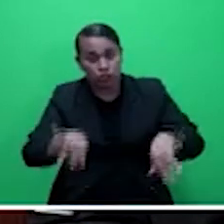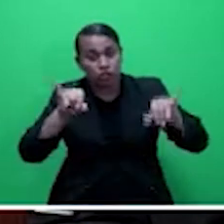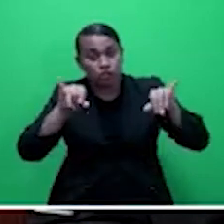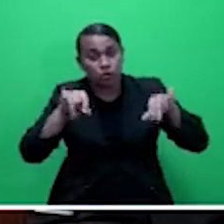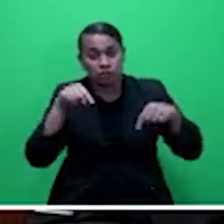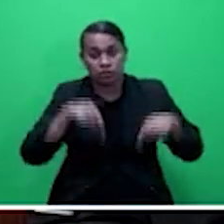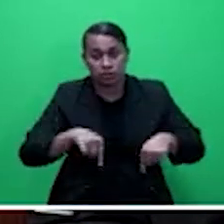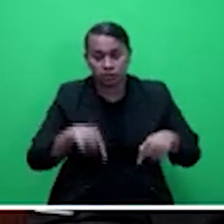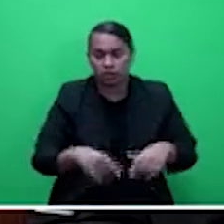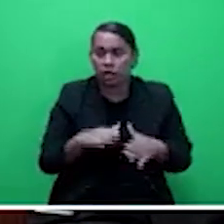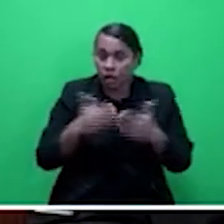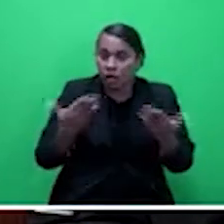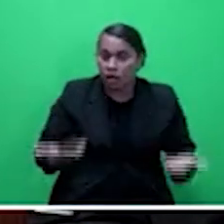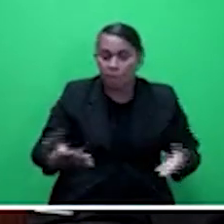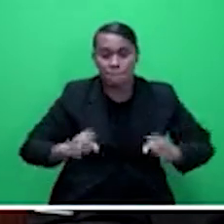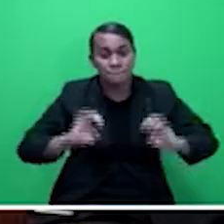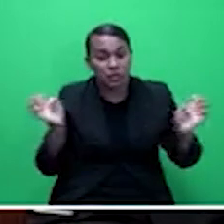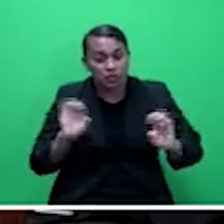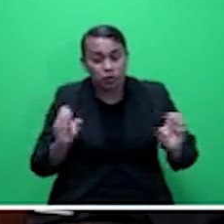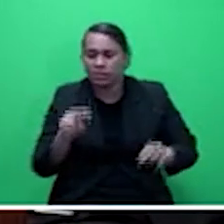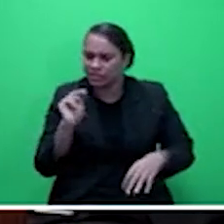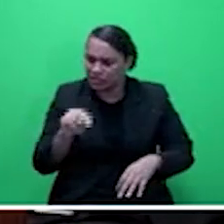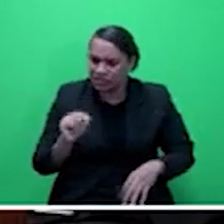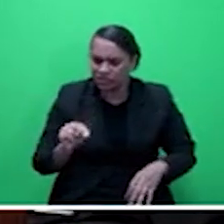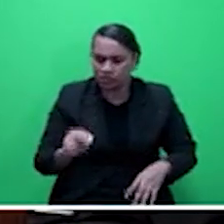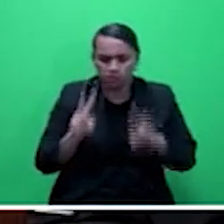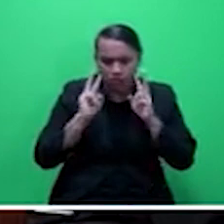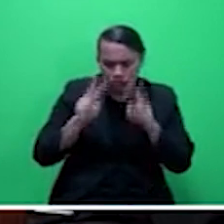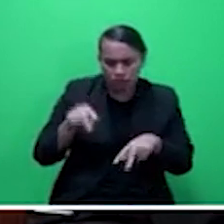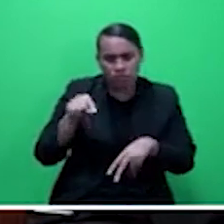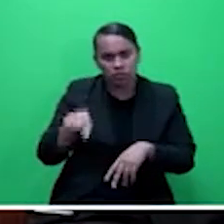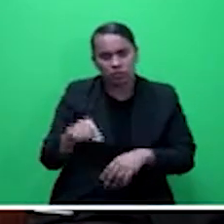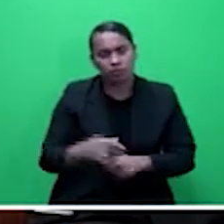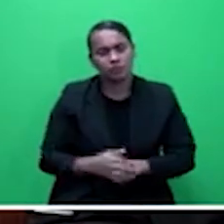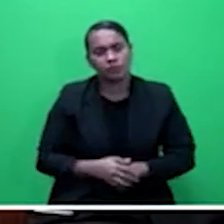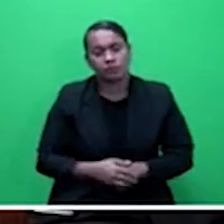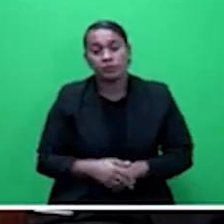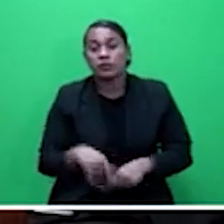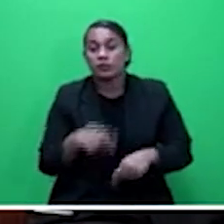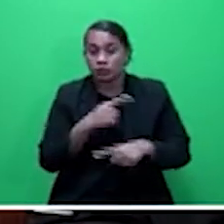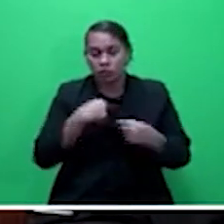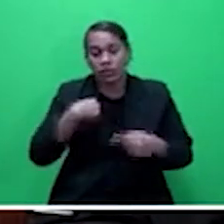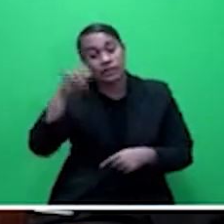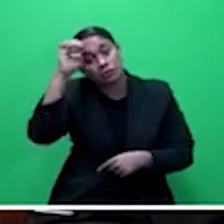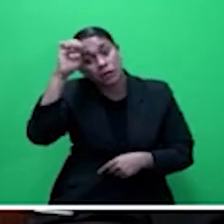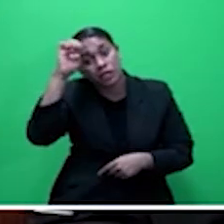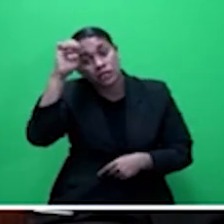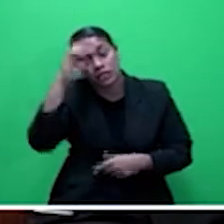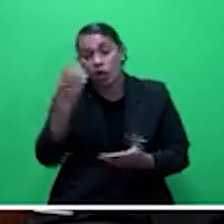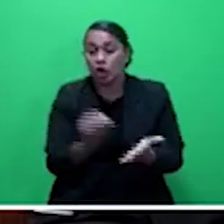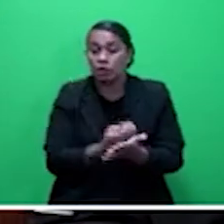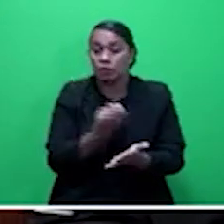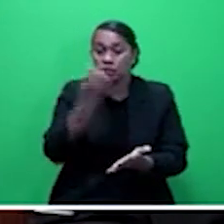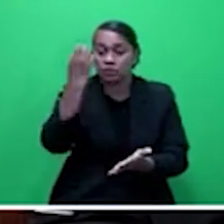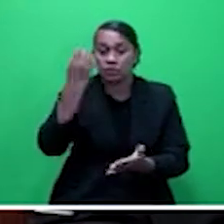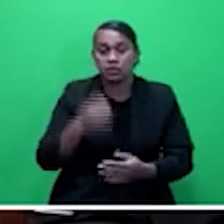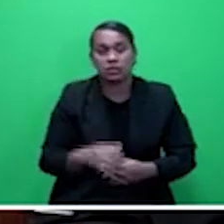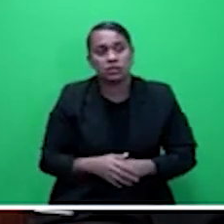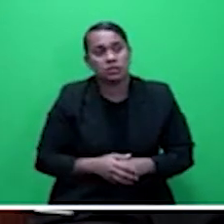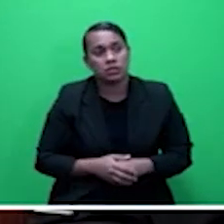because we expect the economy to move towards a very, very serious